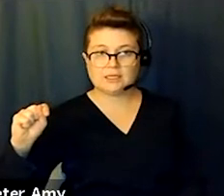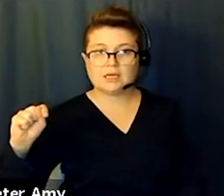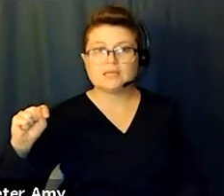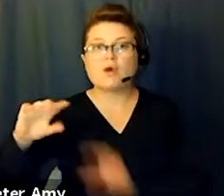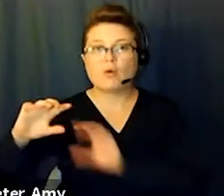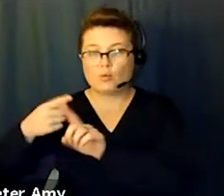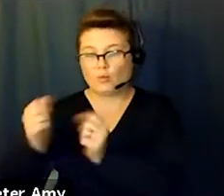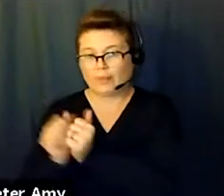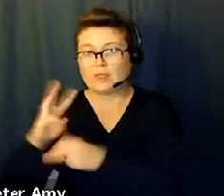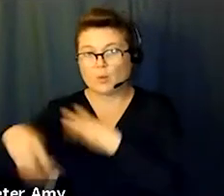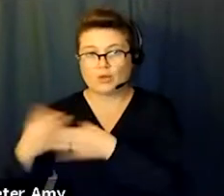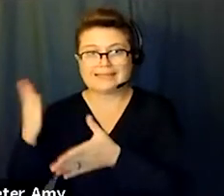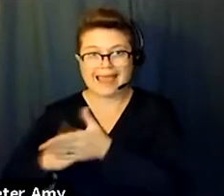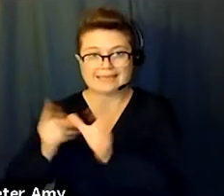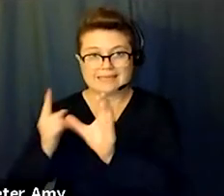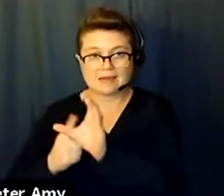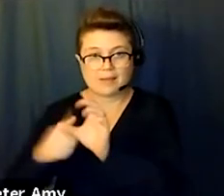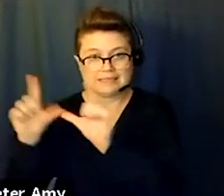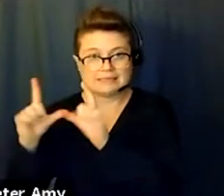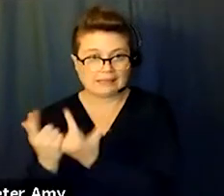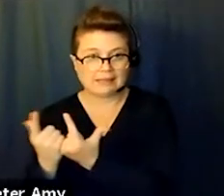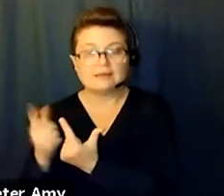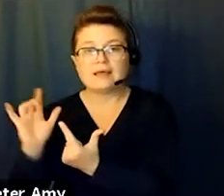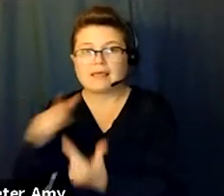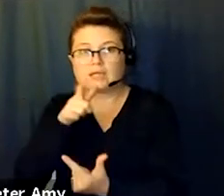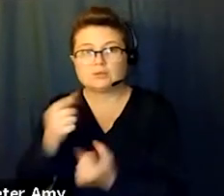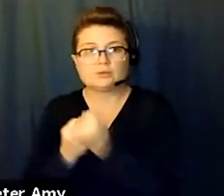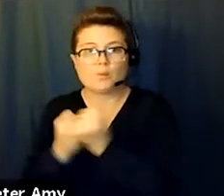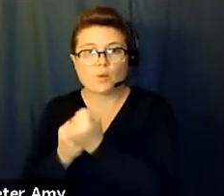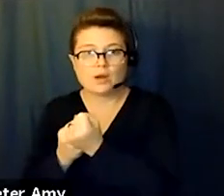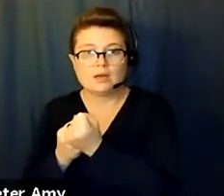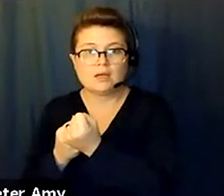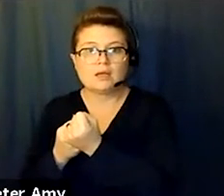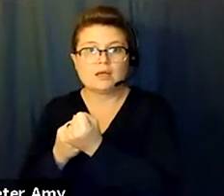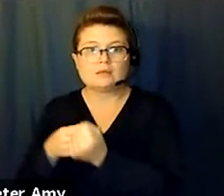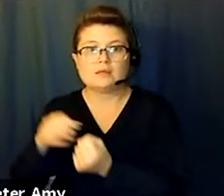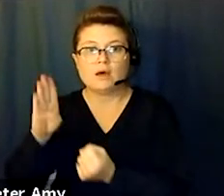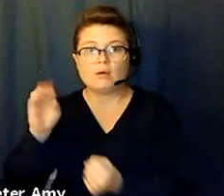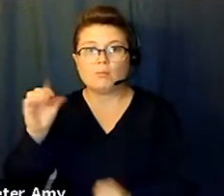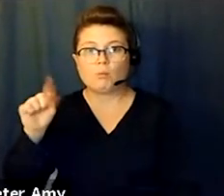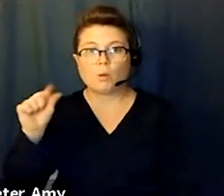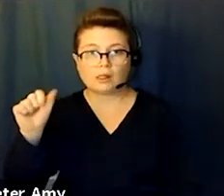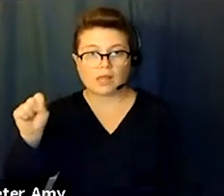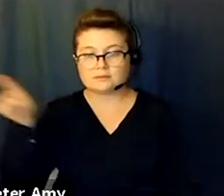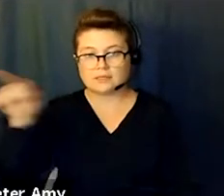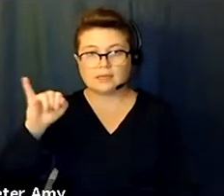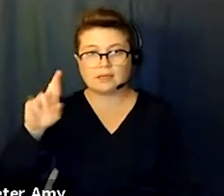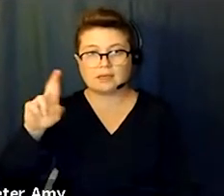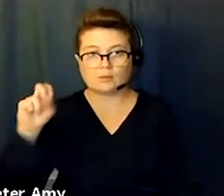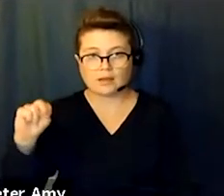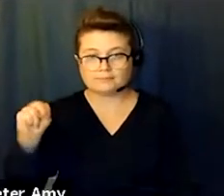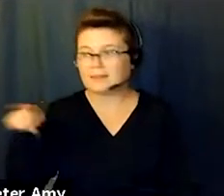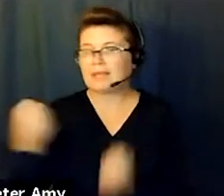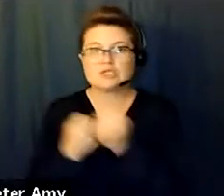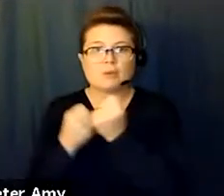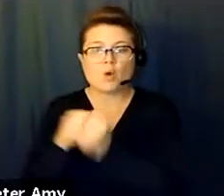-Communist League, right? These are the people who supported the Contras in Iran. These are the people who supported Guatemalan